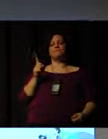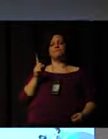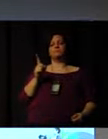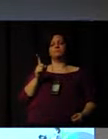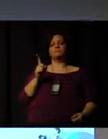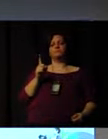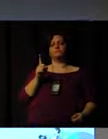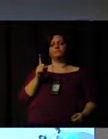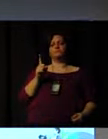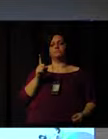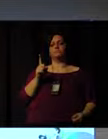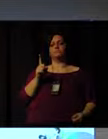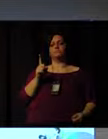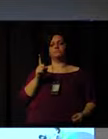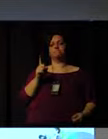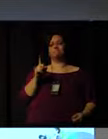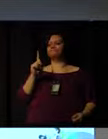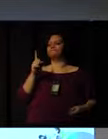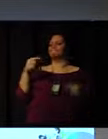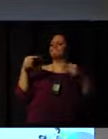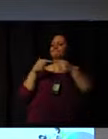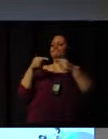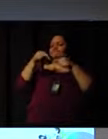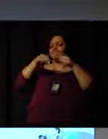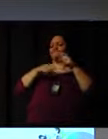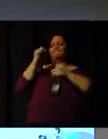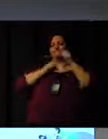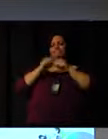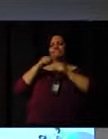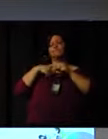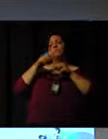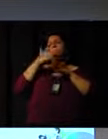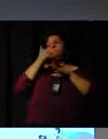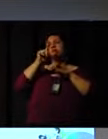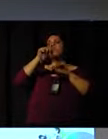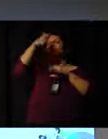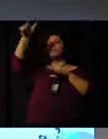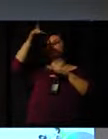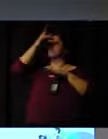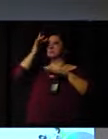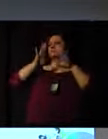sport organization to change that person. Okay, thank you.